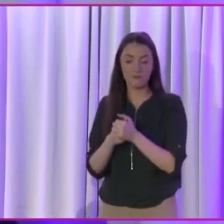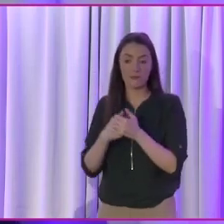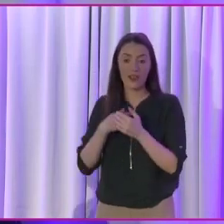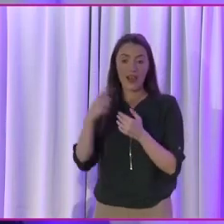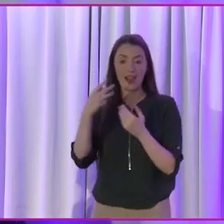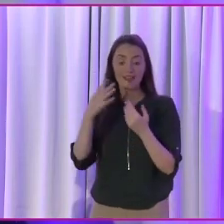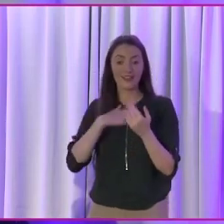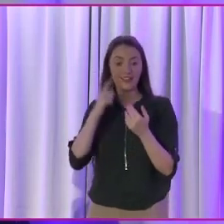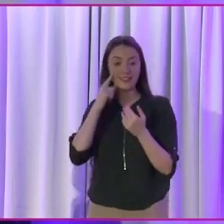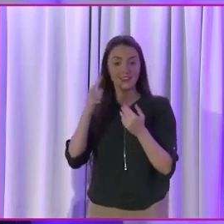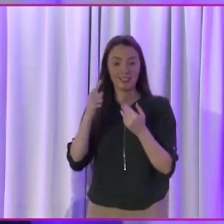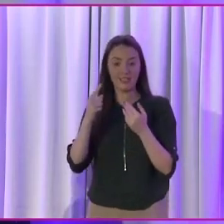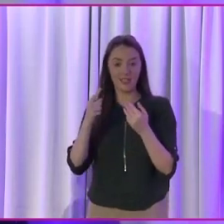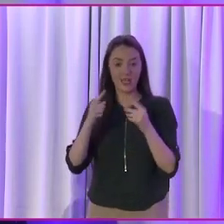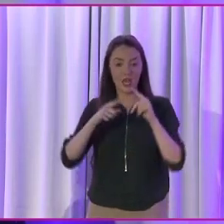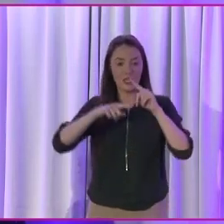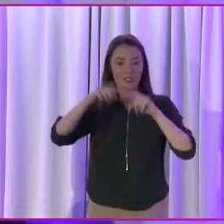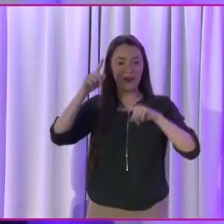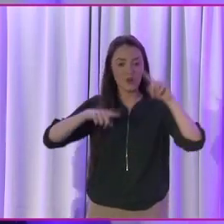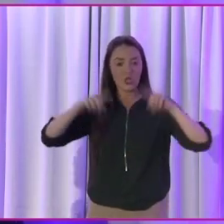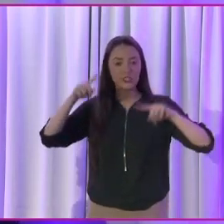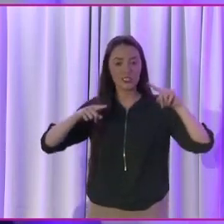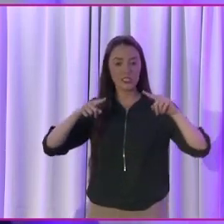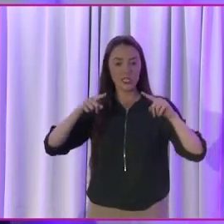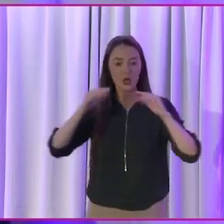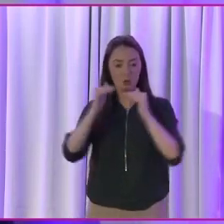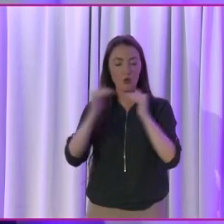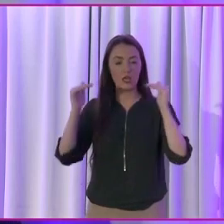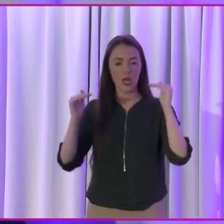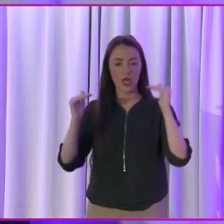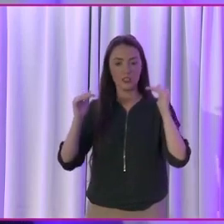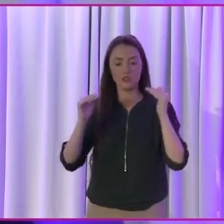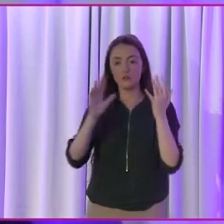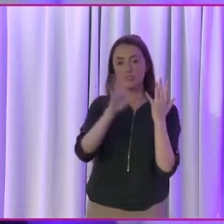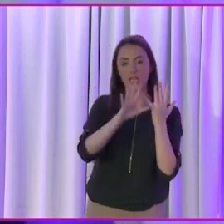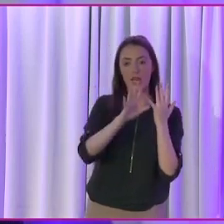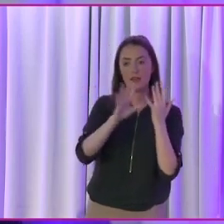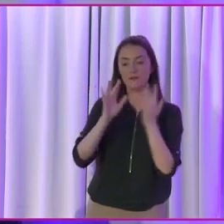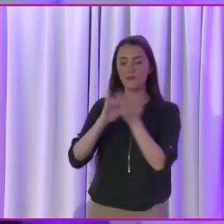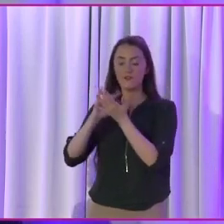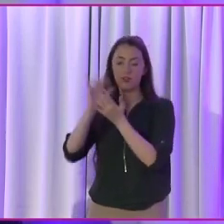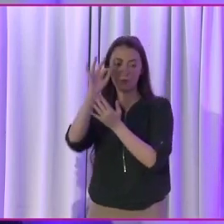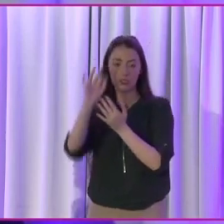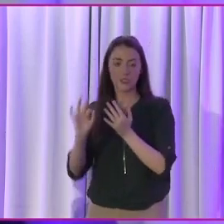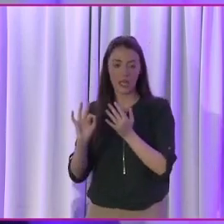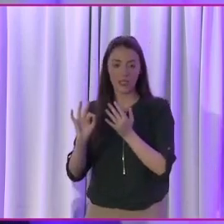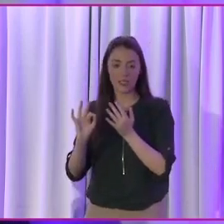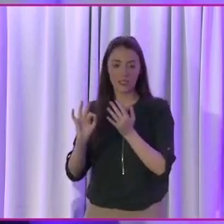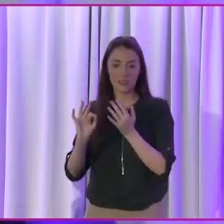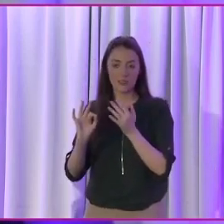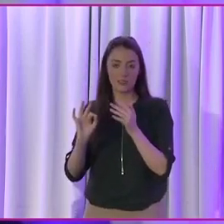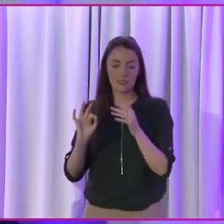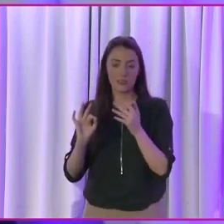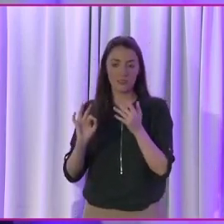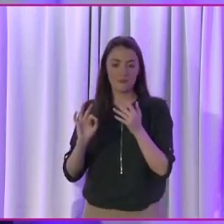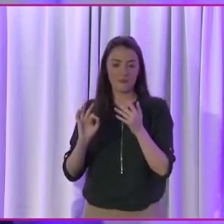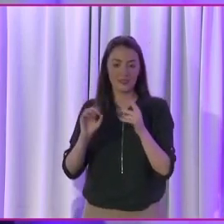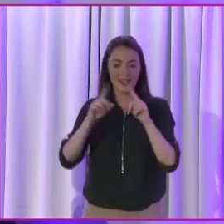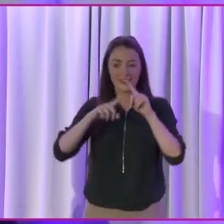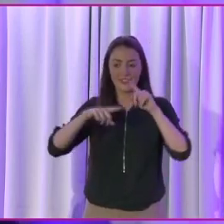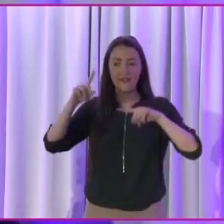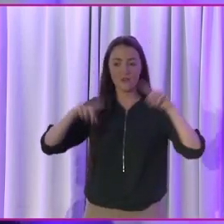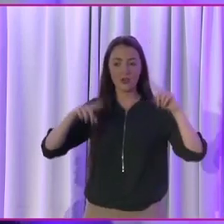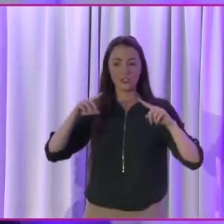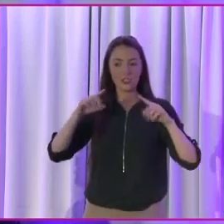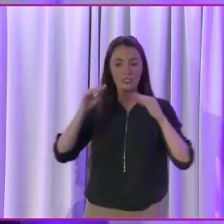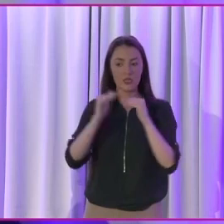I'd like to see a diversity quota quota of, let's say, 10 to 15%. The mechanics of a diversity quota is something